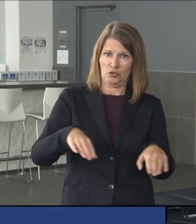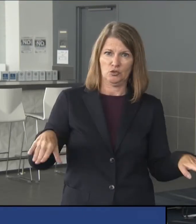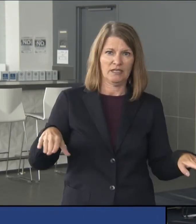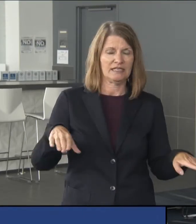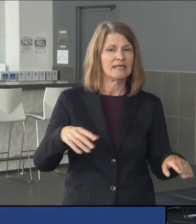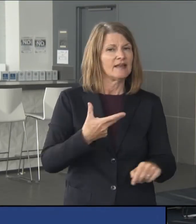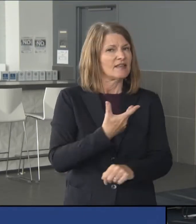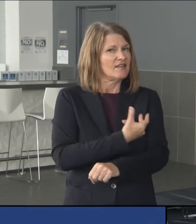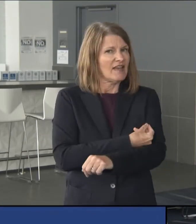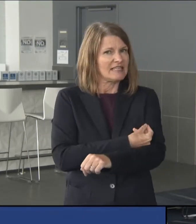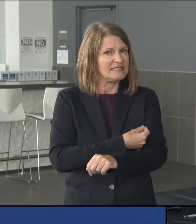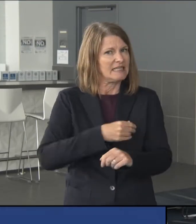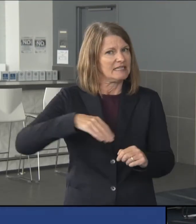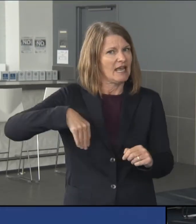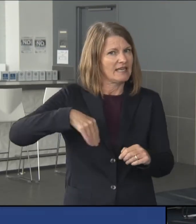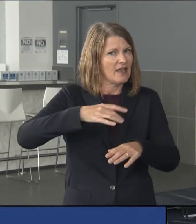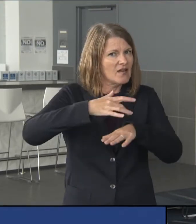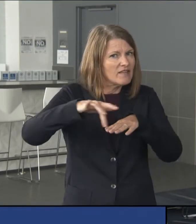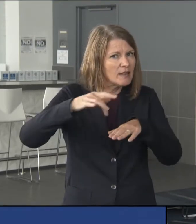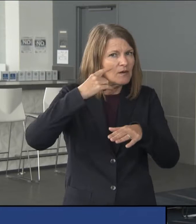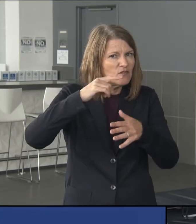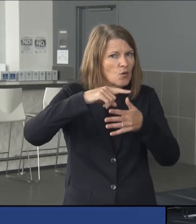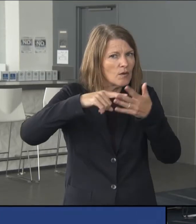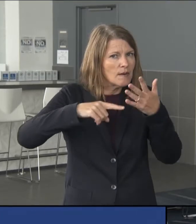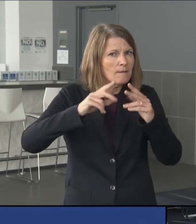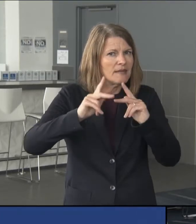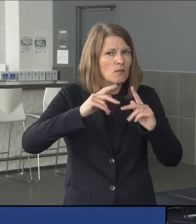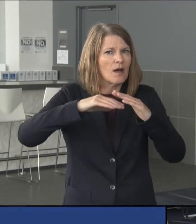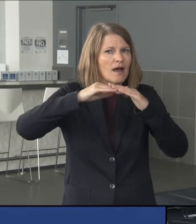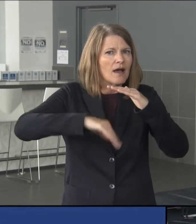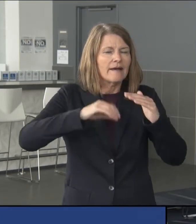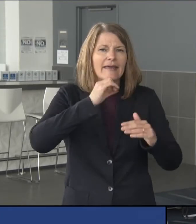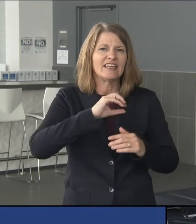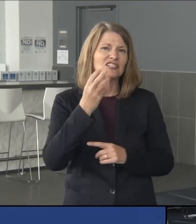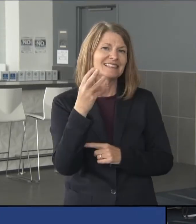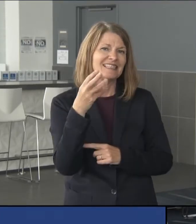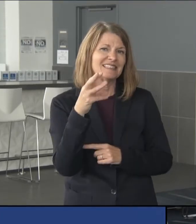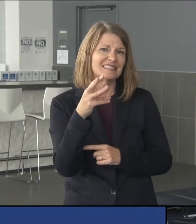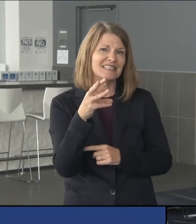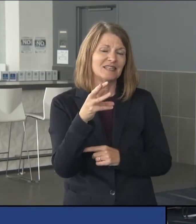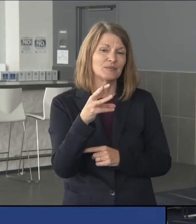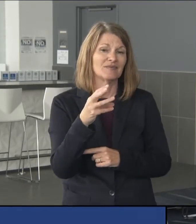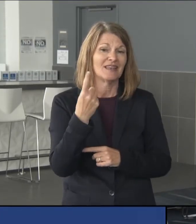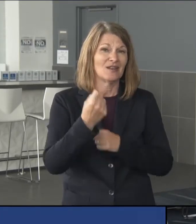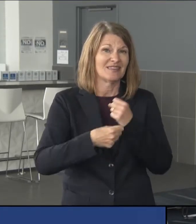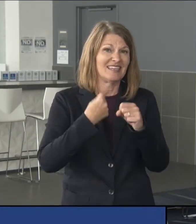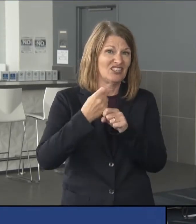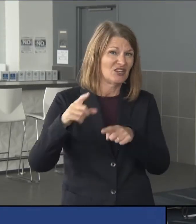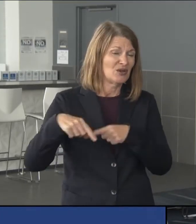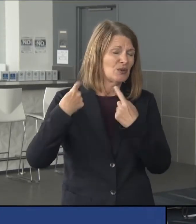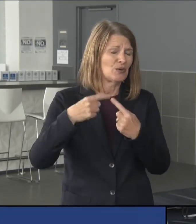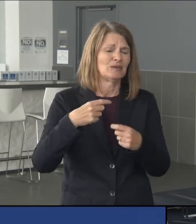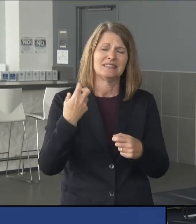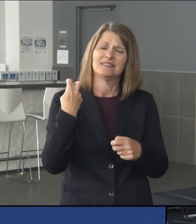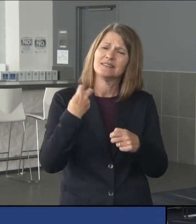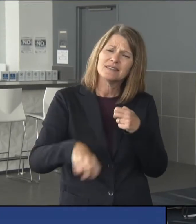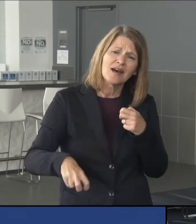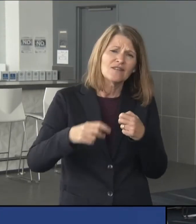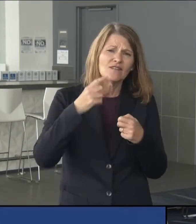vaccine is not yet available for those under 16. This past year has been difficult for all of us,